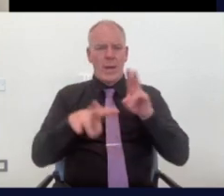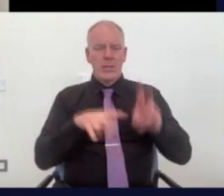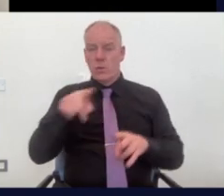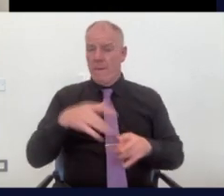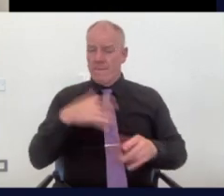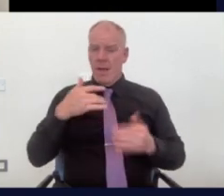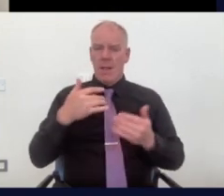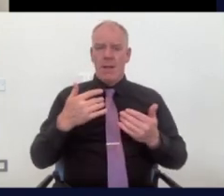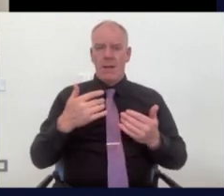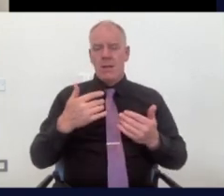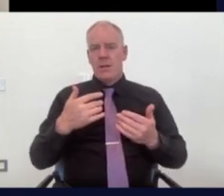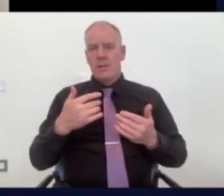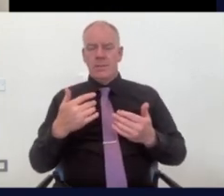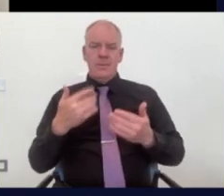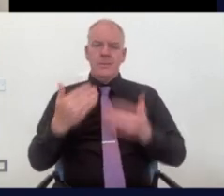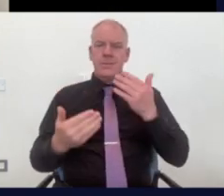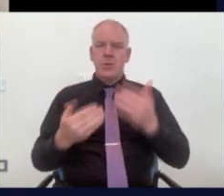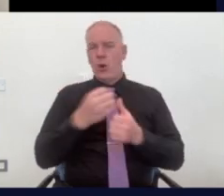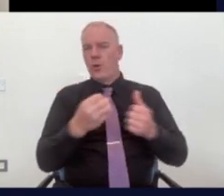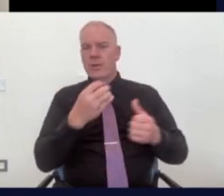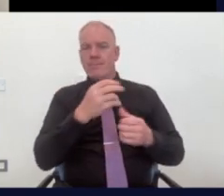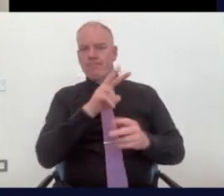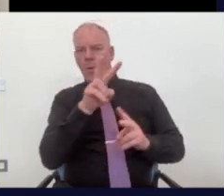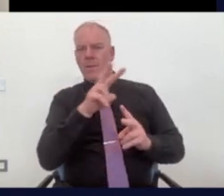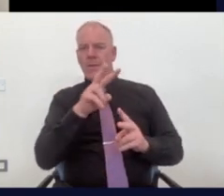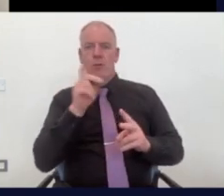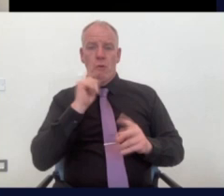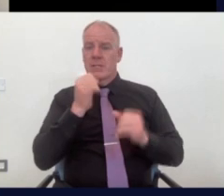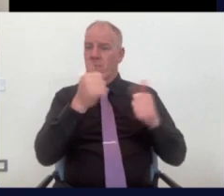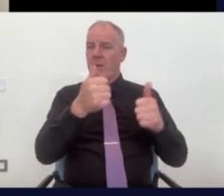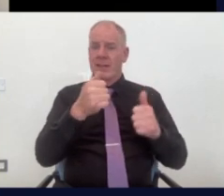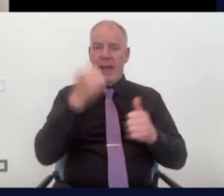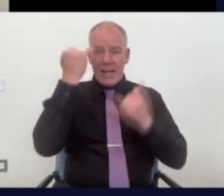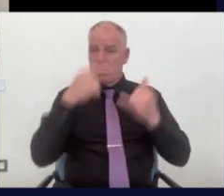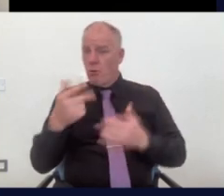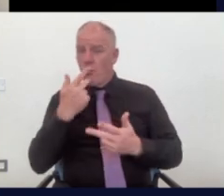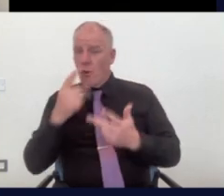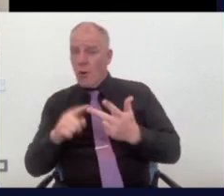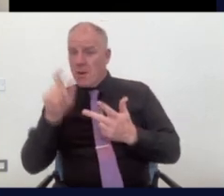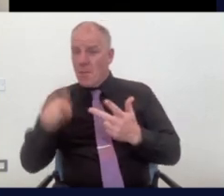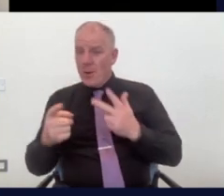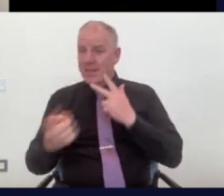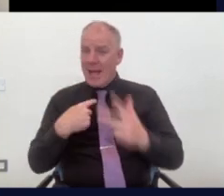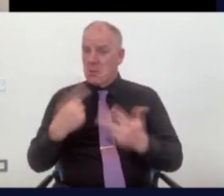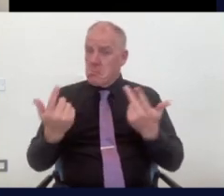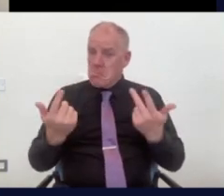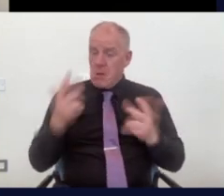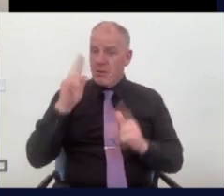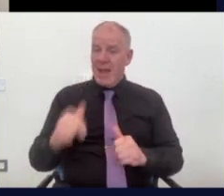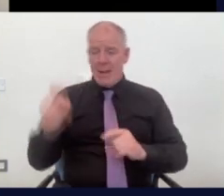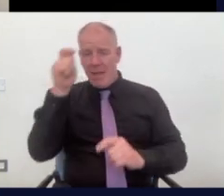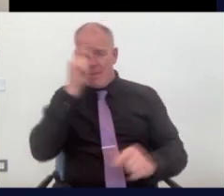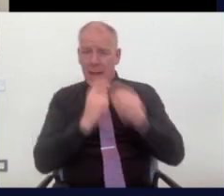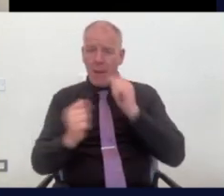harder in that the others have already come up with lots of really good ideas. So being the third person is probably not the easiest, but can you think of